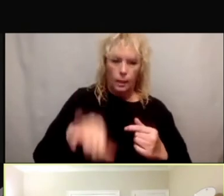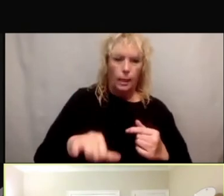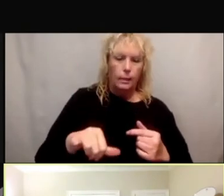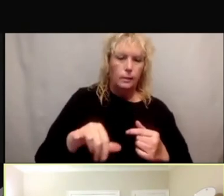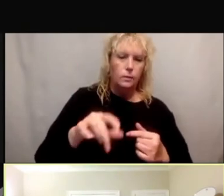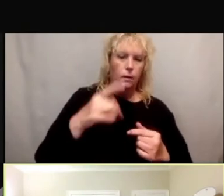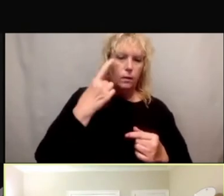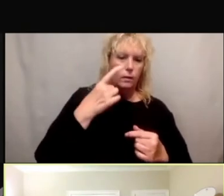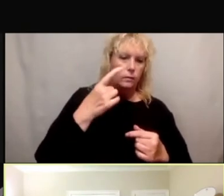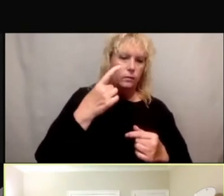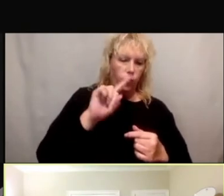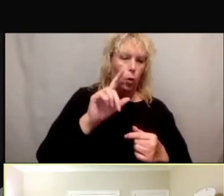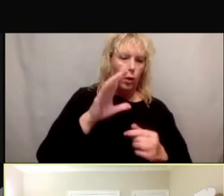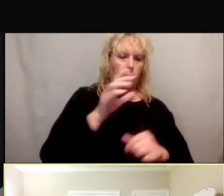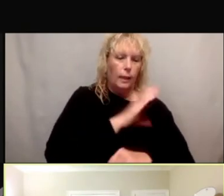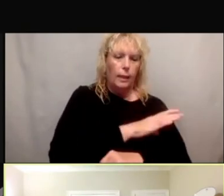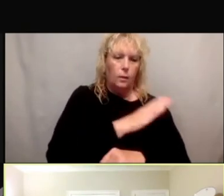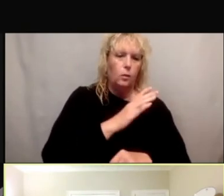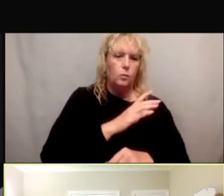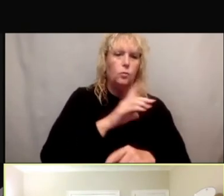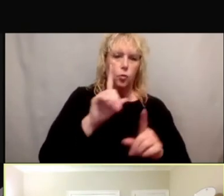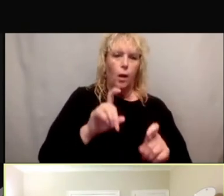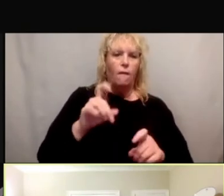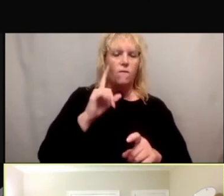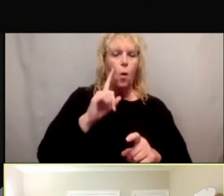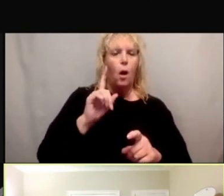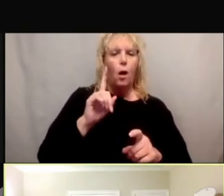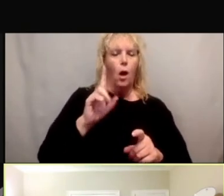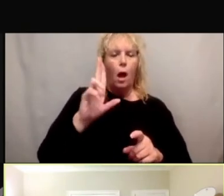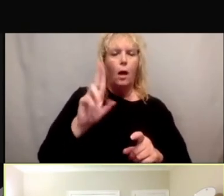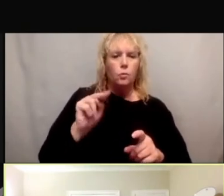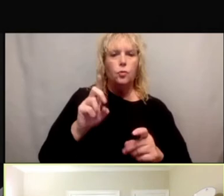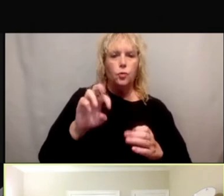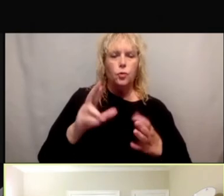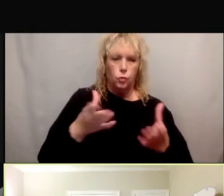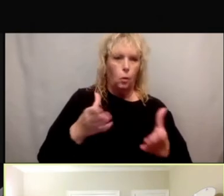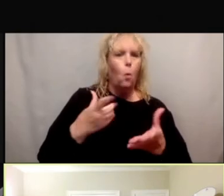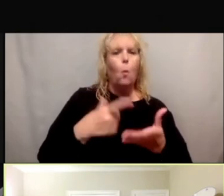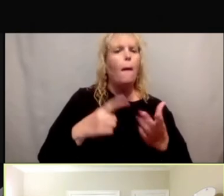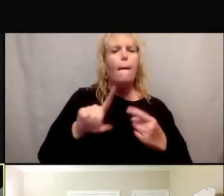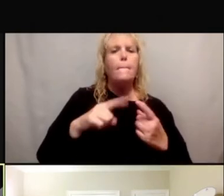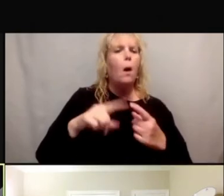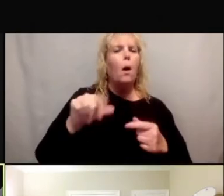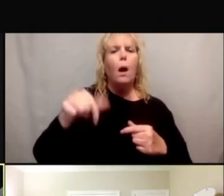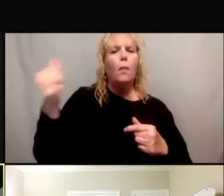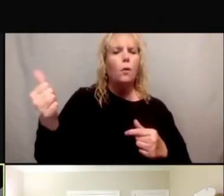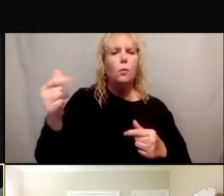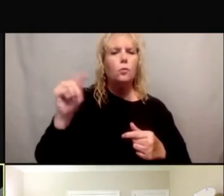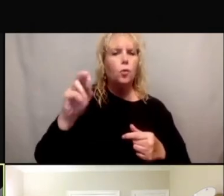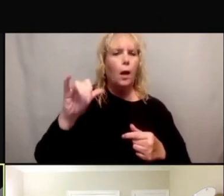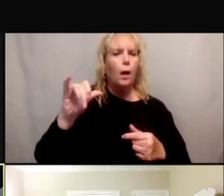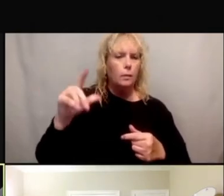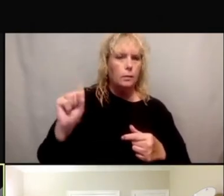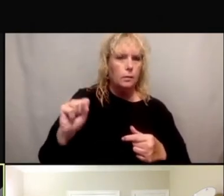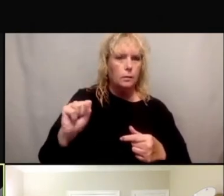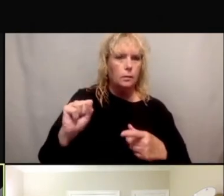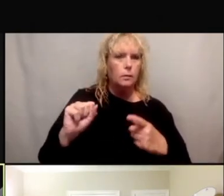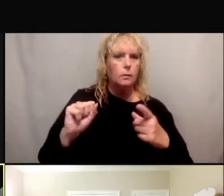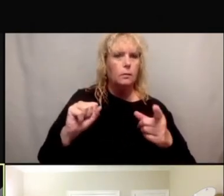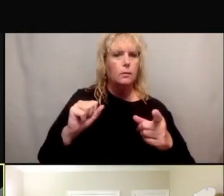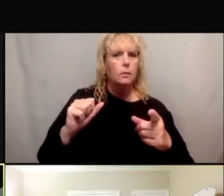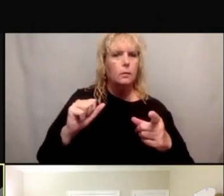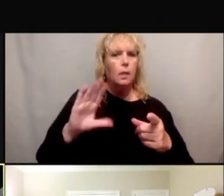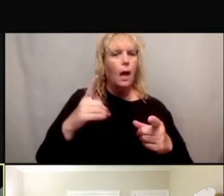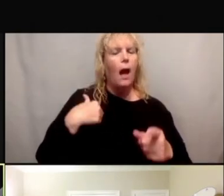the systemic barriers to participation in clinical trials? Well, when I think about systemic